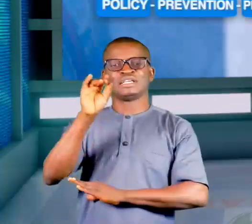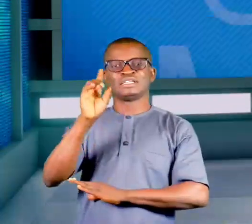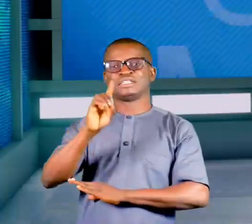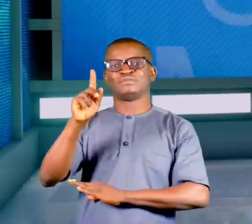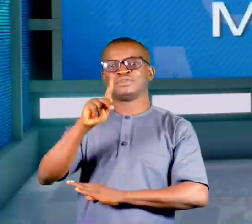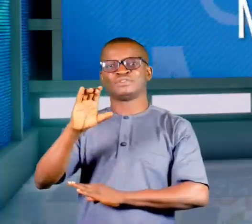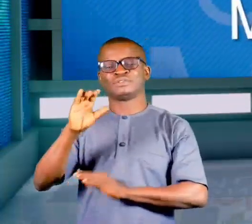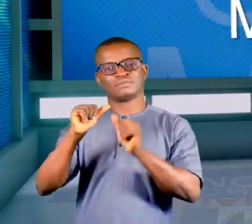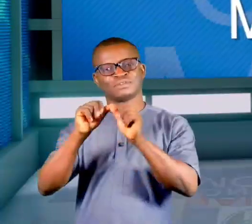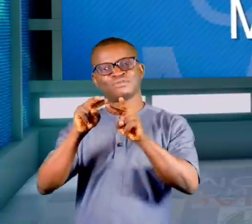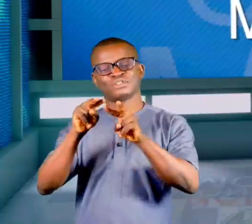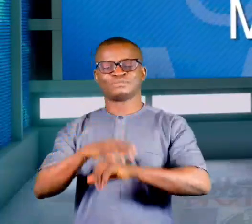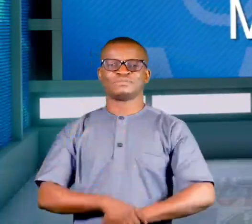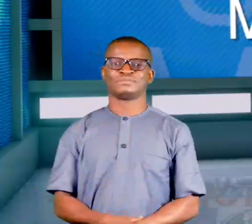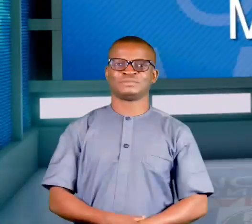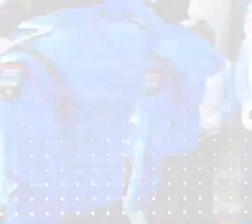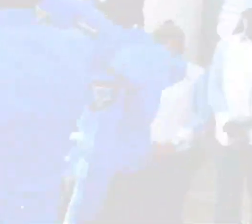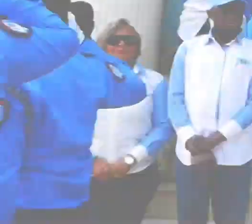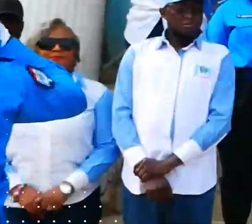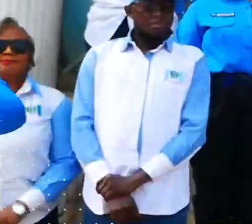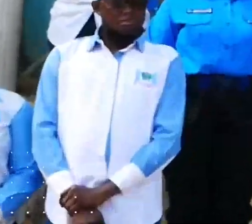J.D.P.C. Keep watching.